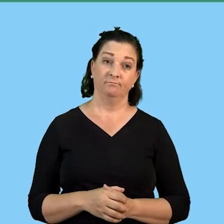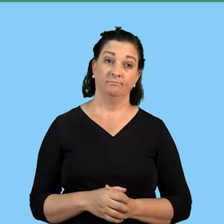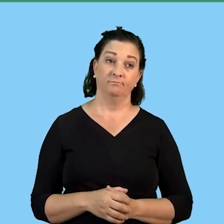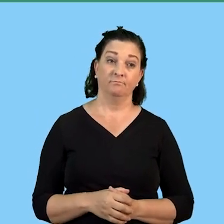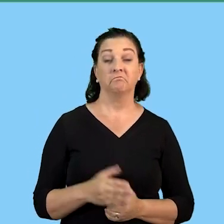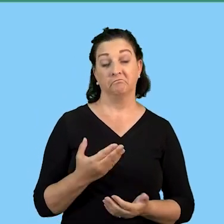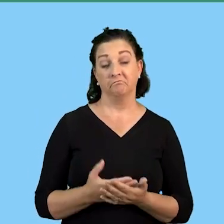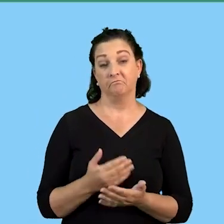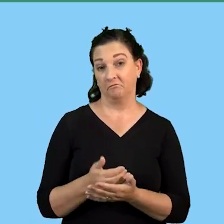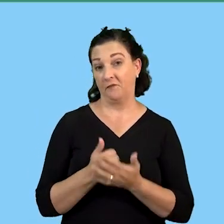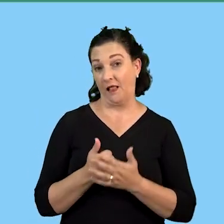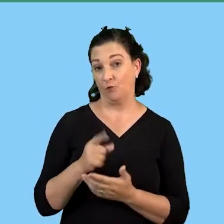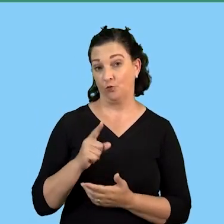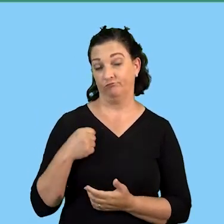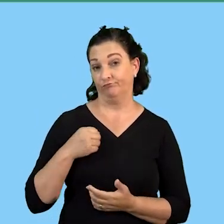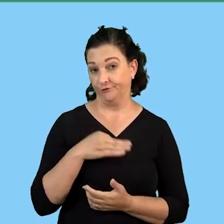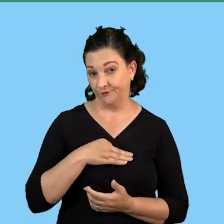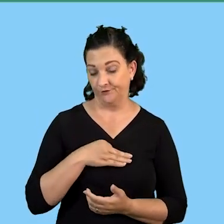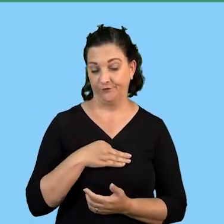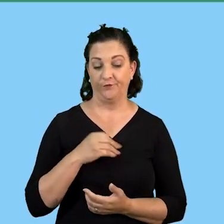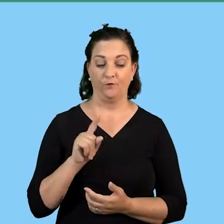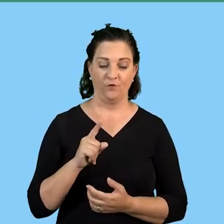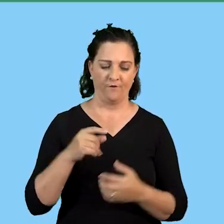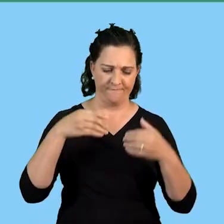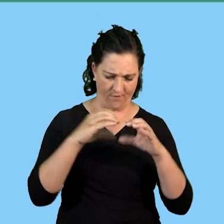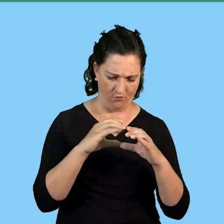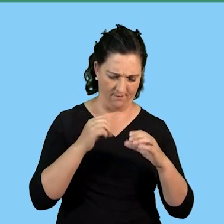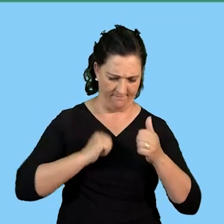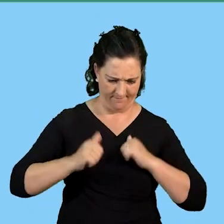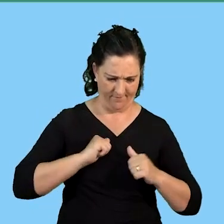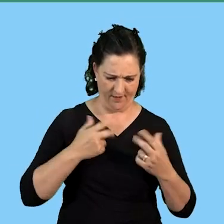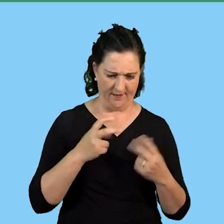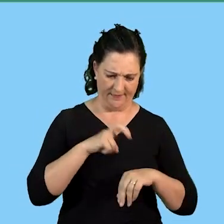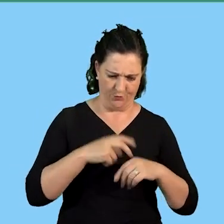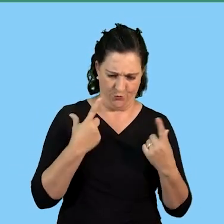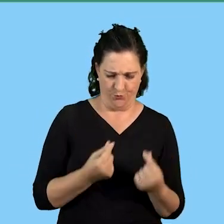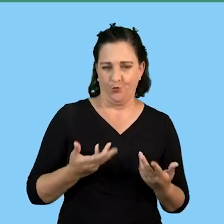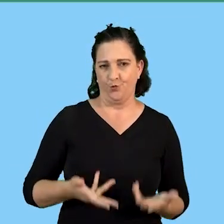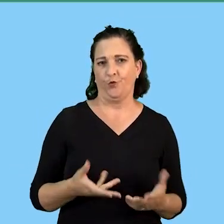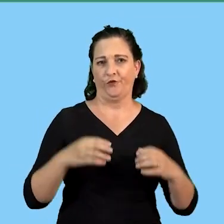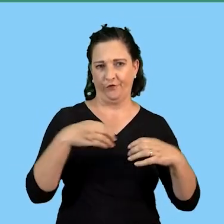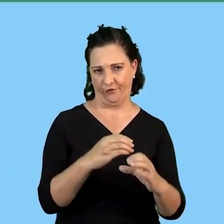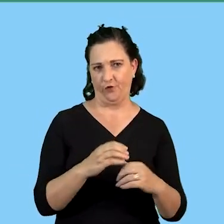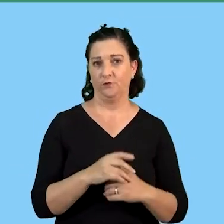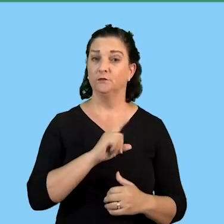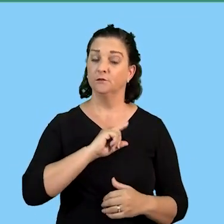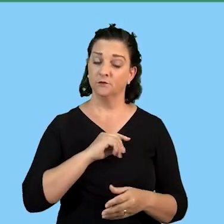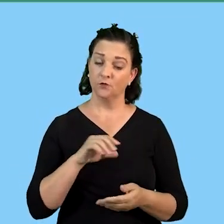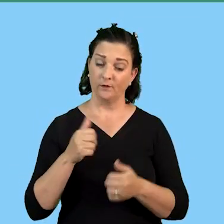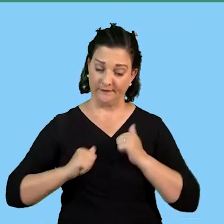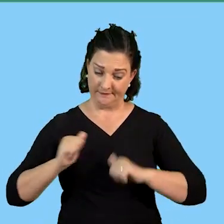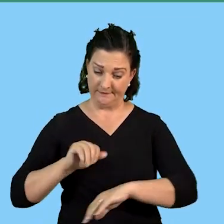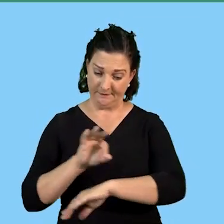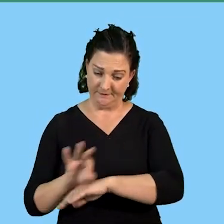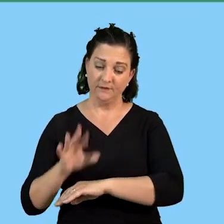employees or it can also help employees to focus on their activities so an action plan is going to assist